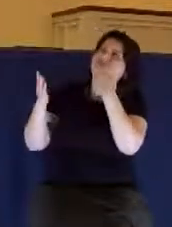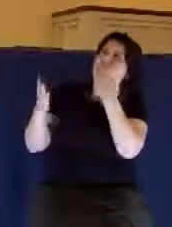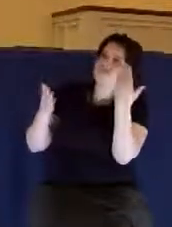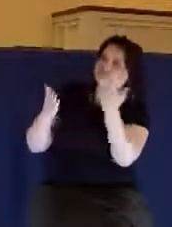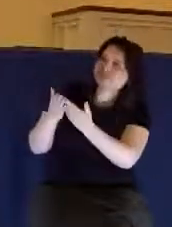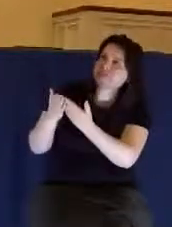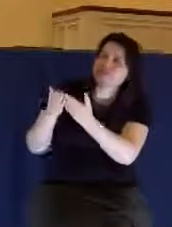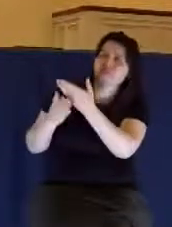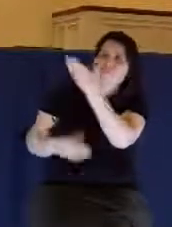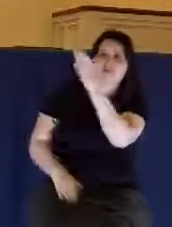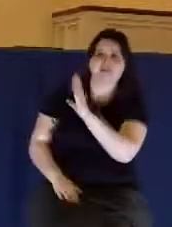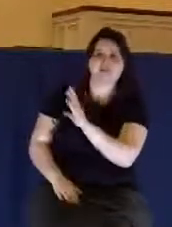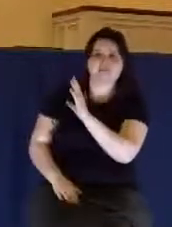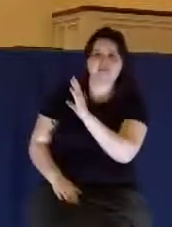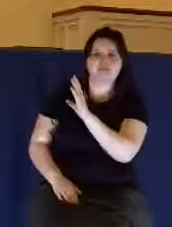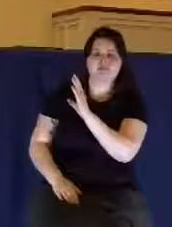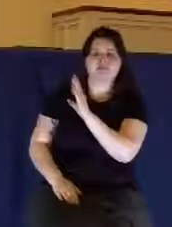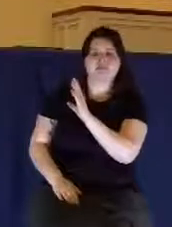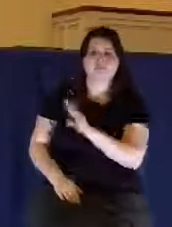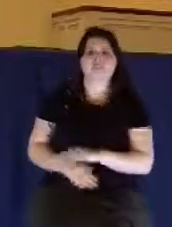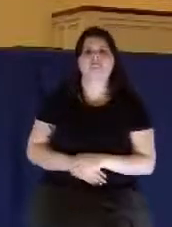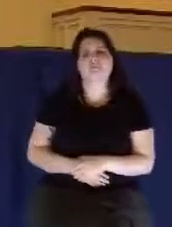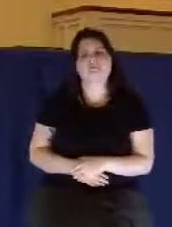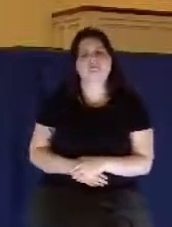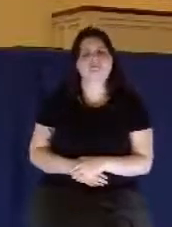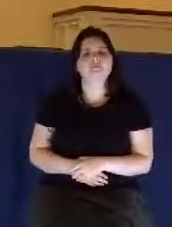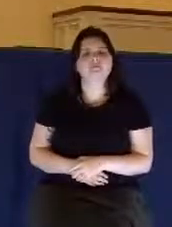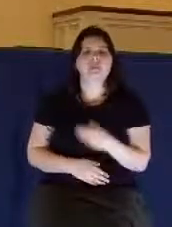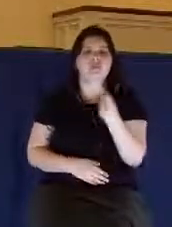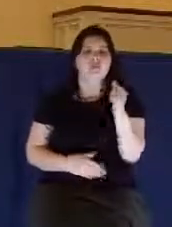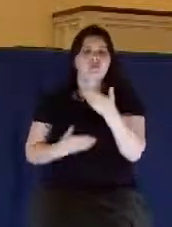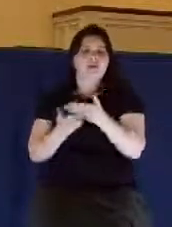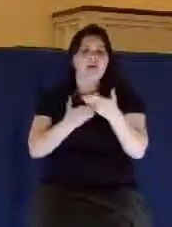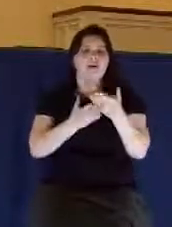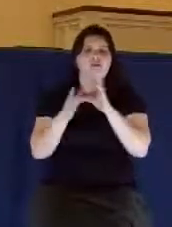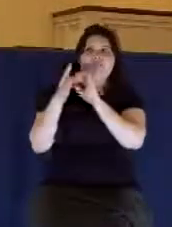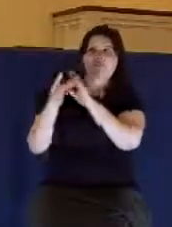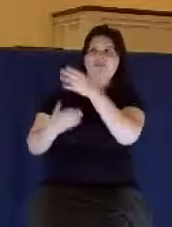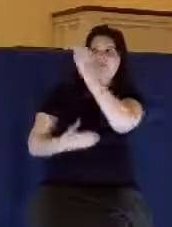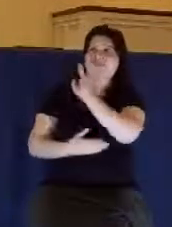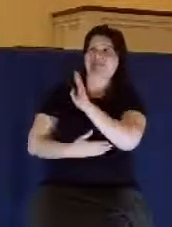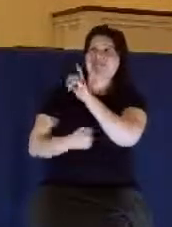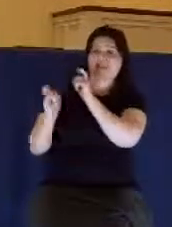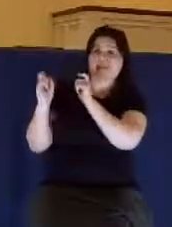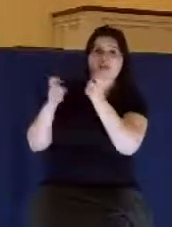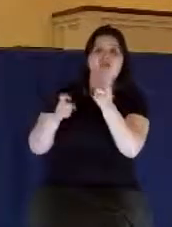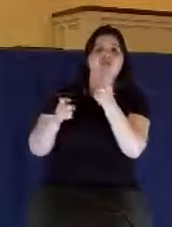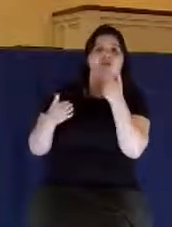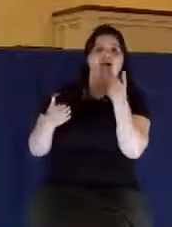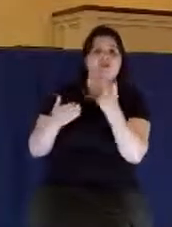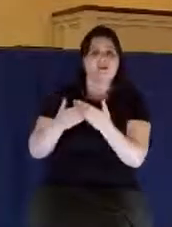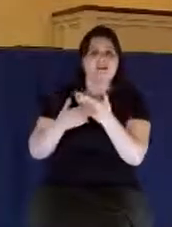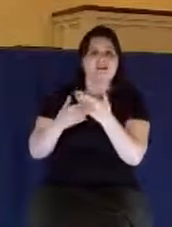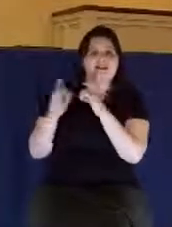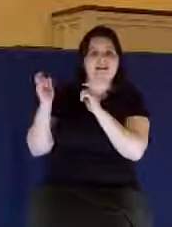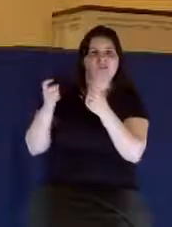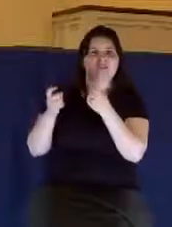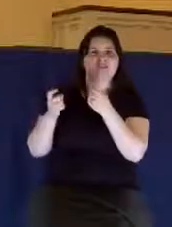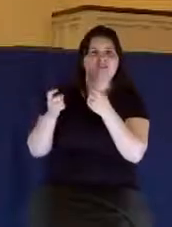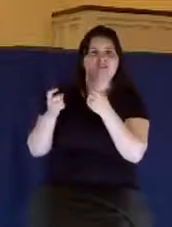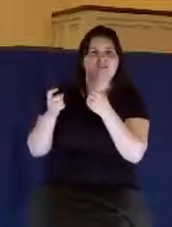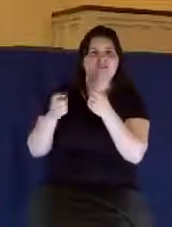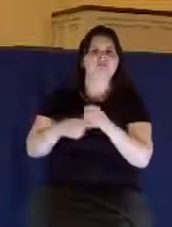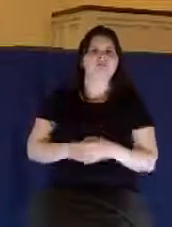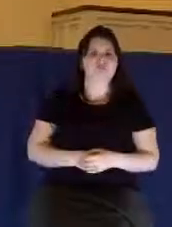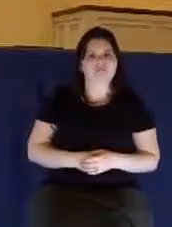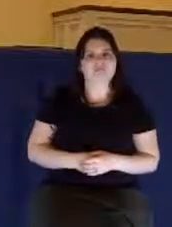good. And there's some several facts about the goodness of God. First of all, he only gives good gifts. Again, in verse 17, every good